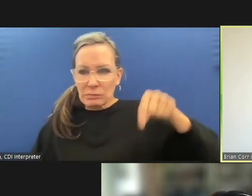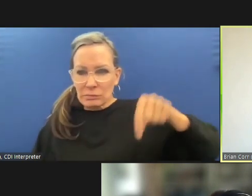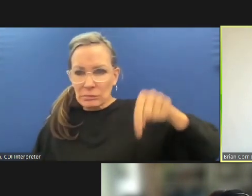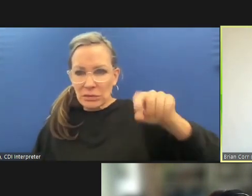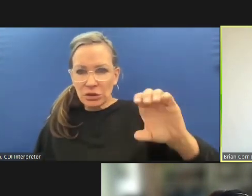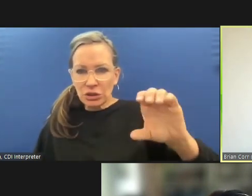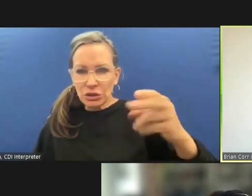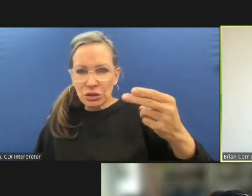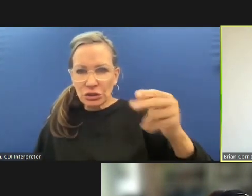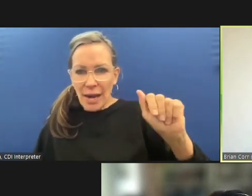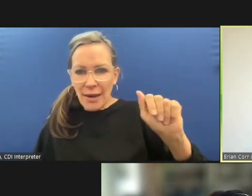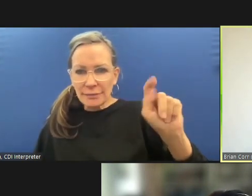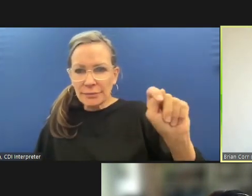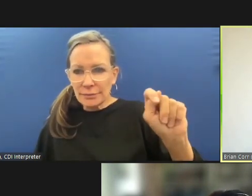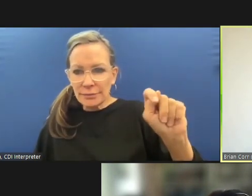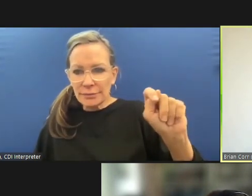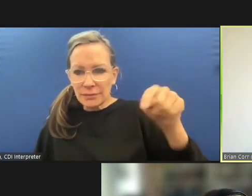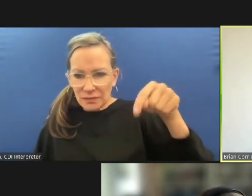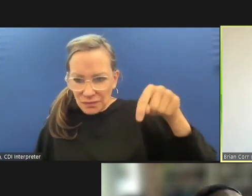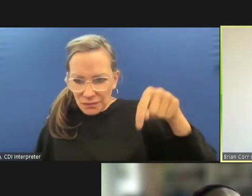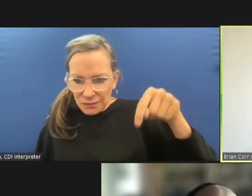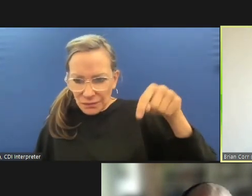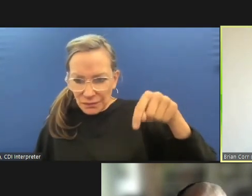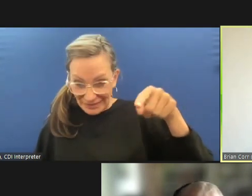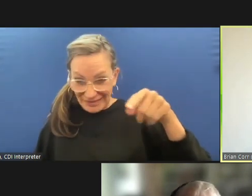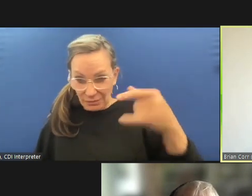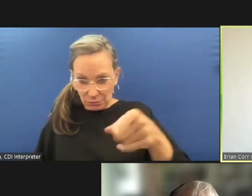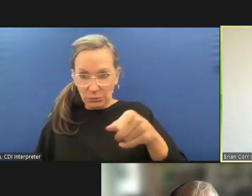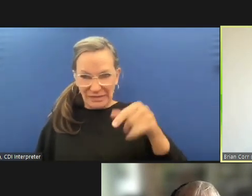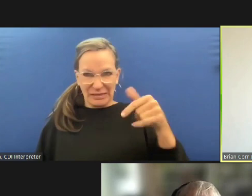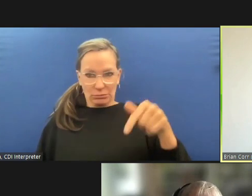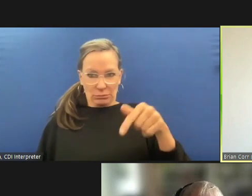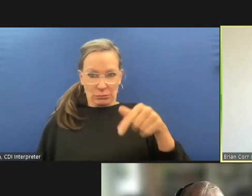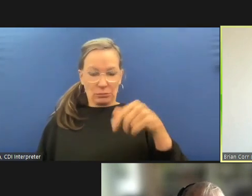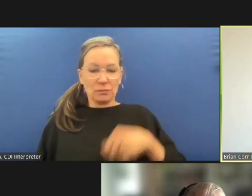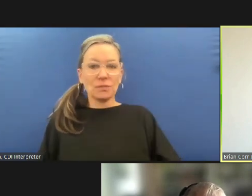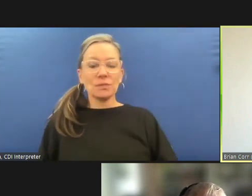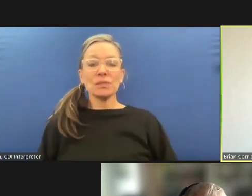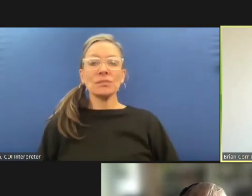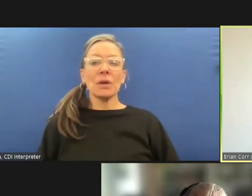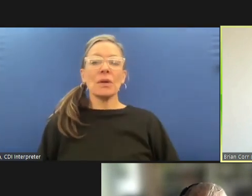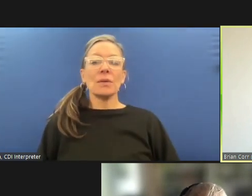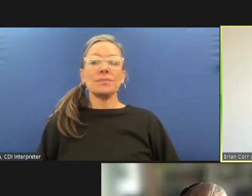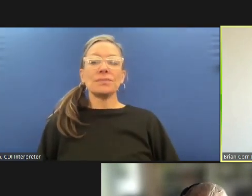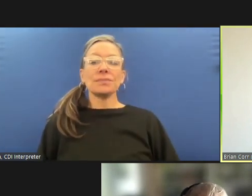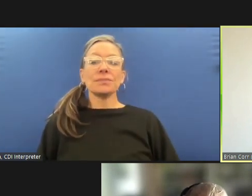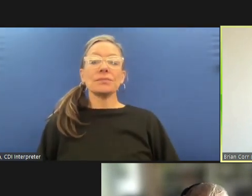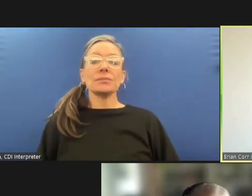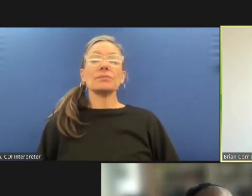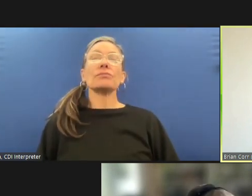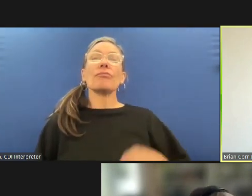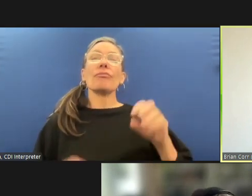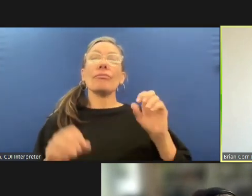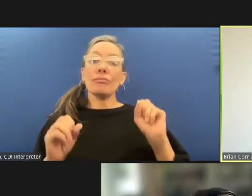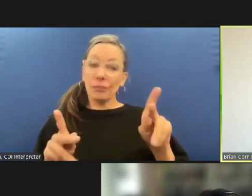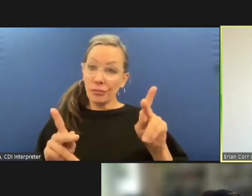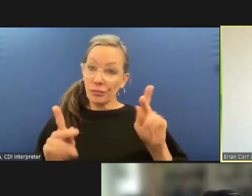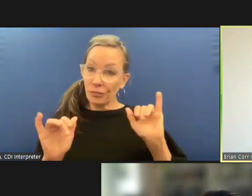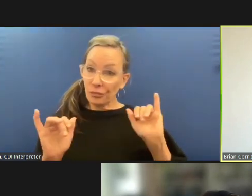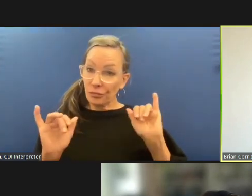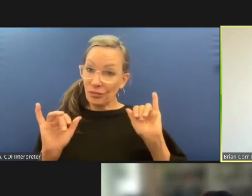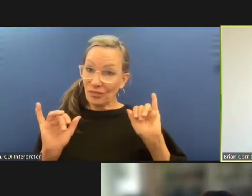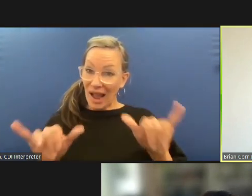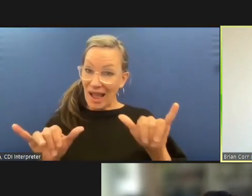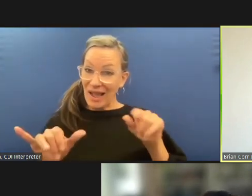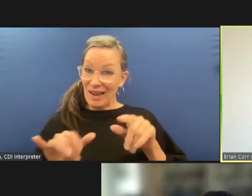and um i forgot to put you can't click on it but um there's tons of information there but there's also a lot of